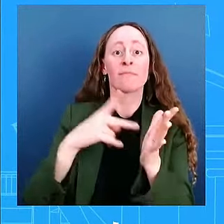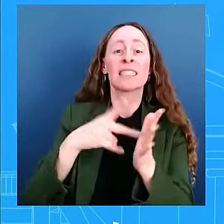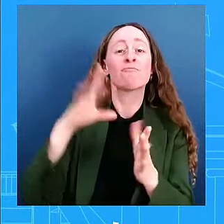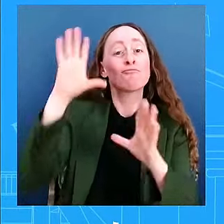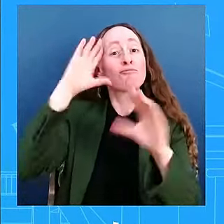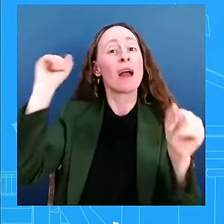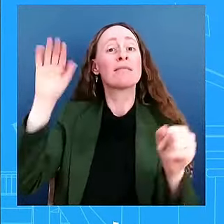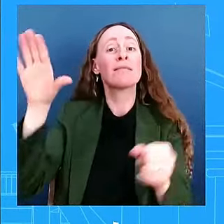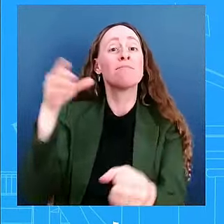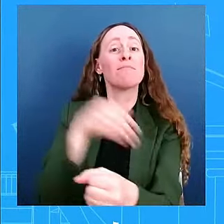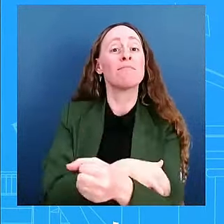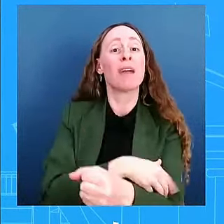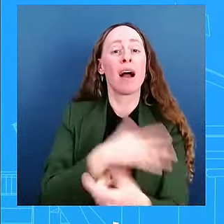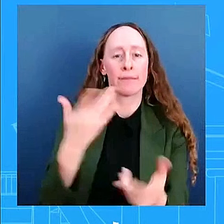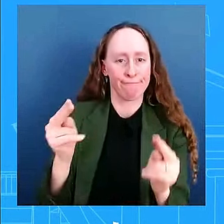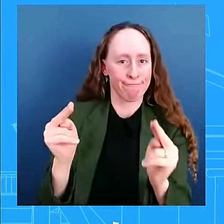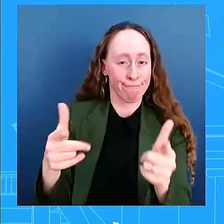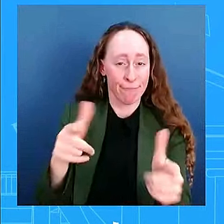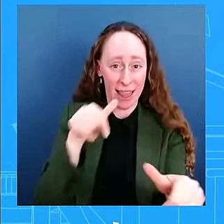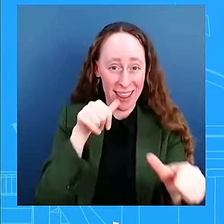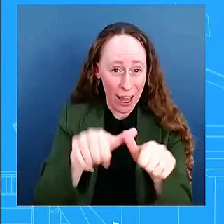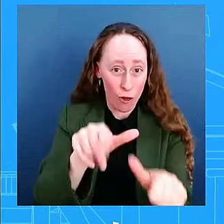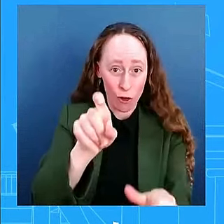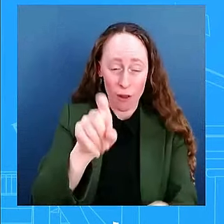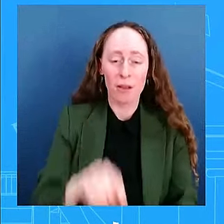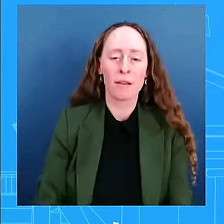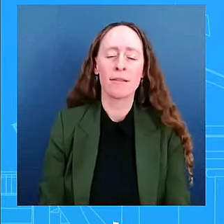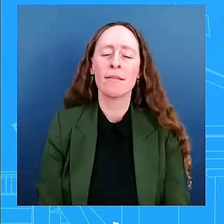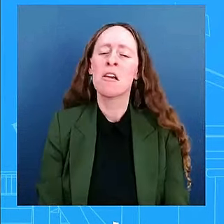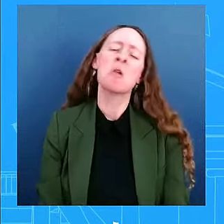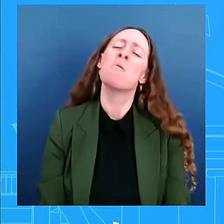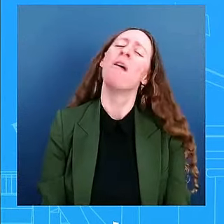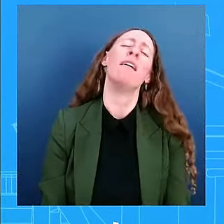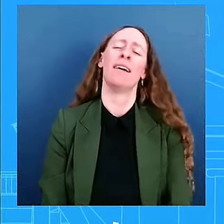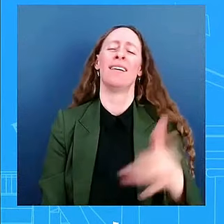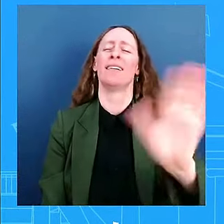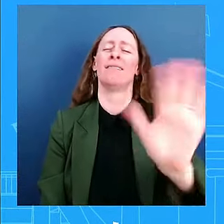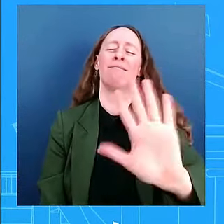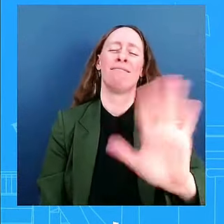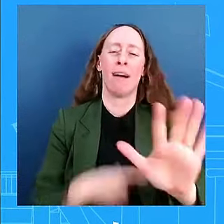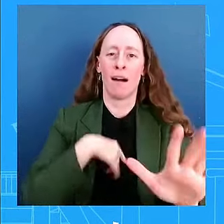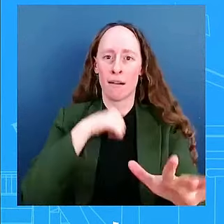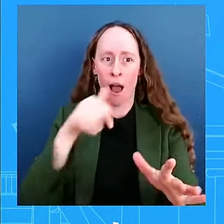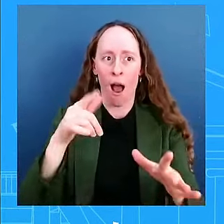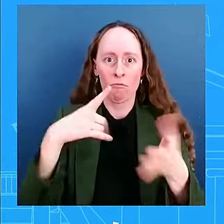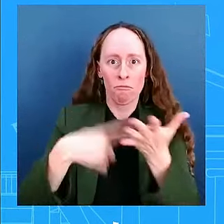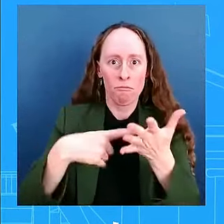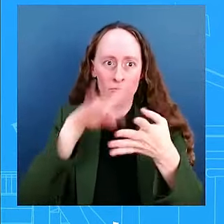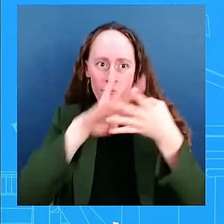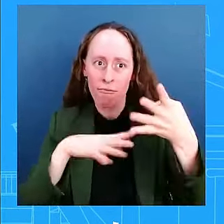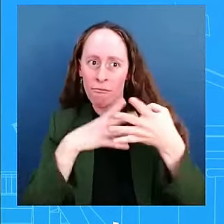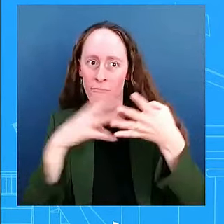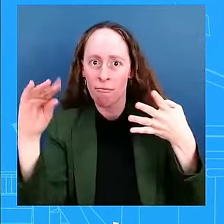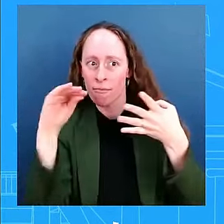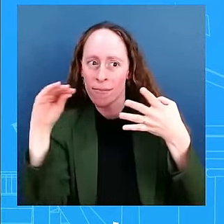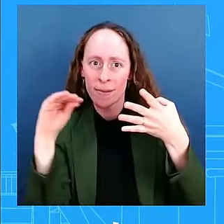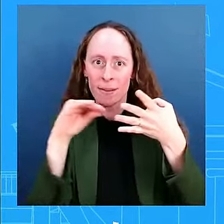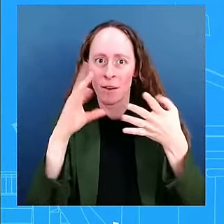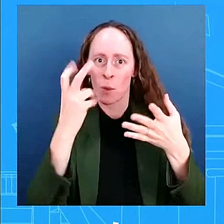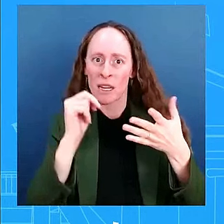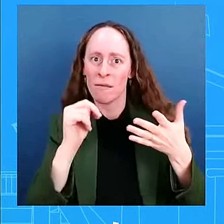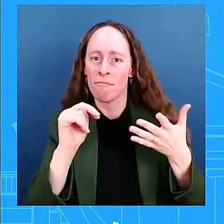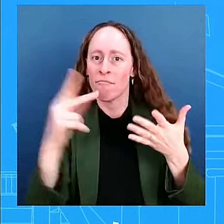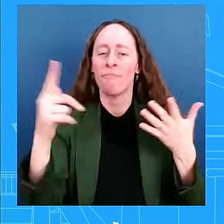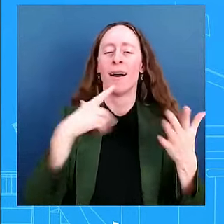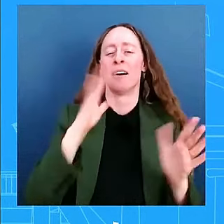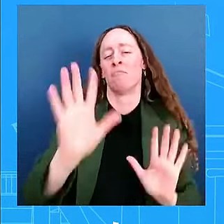a timeline from here. Uh, I'm not going to get a, into, to, into those types of specifics. I would refer you to the State Department and Department of Defense. I